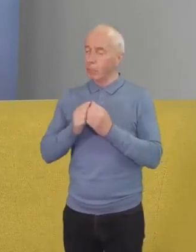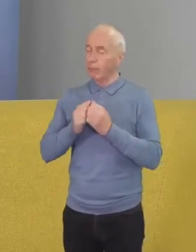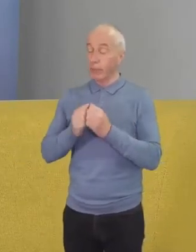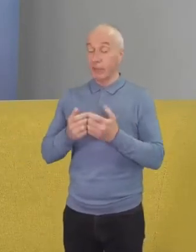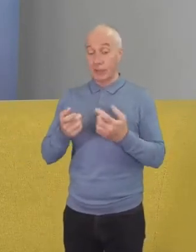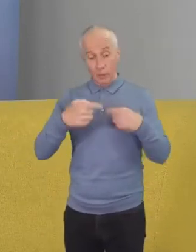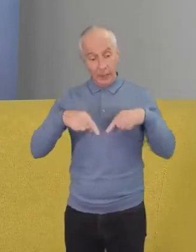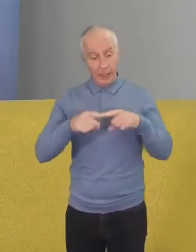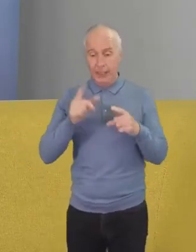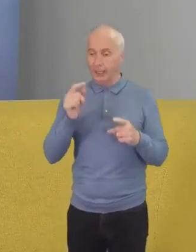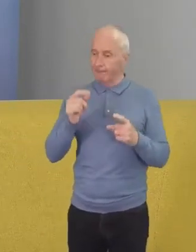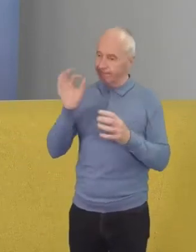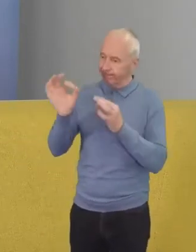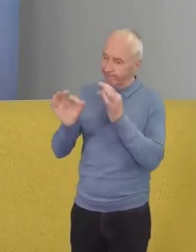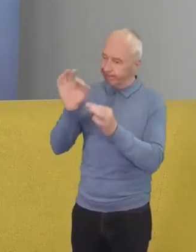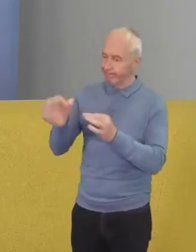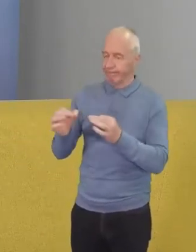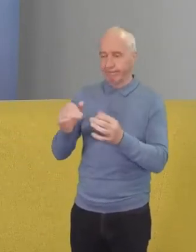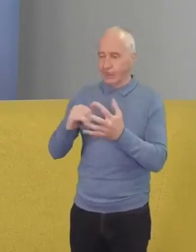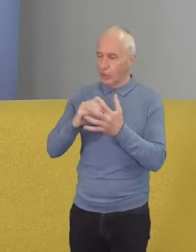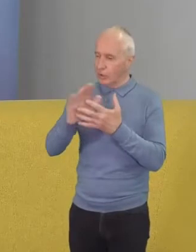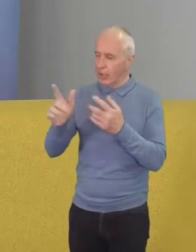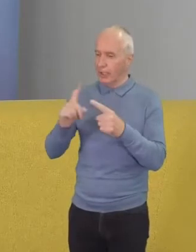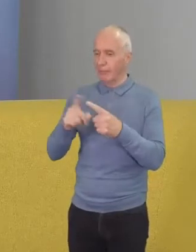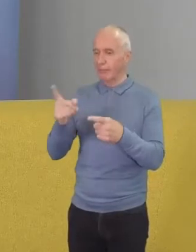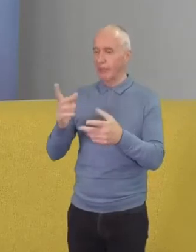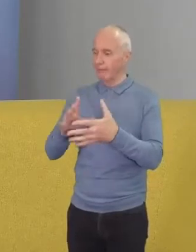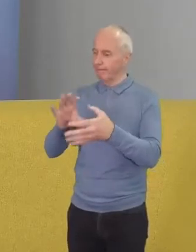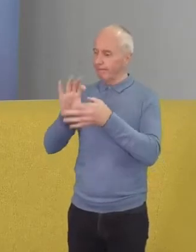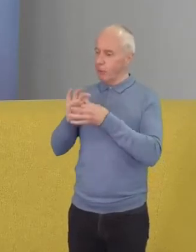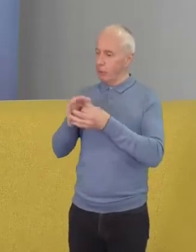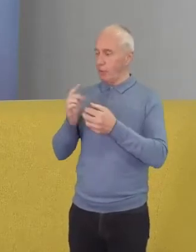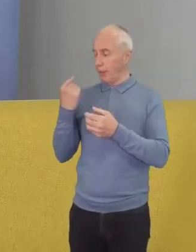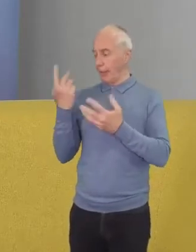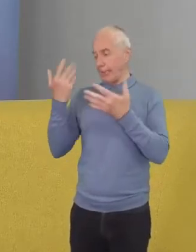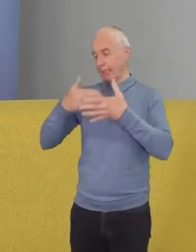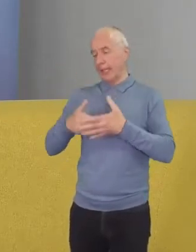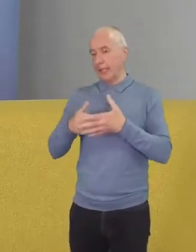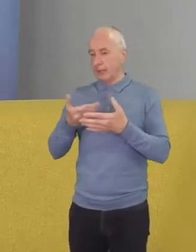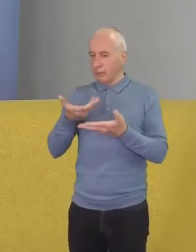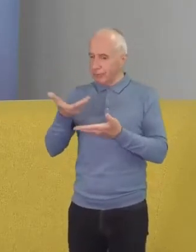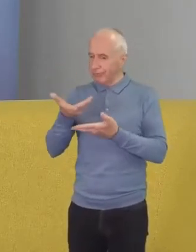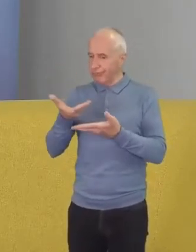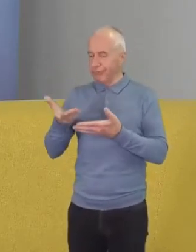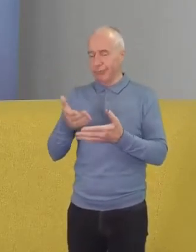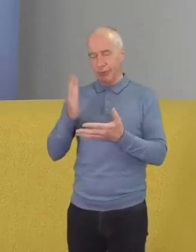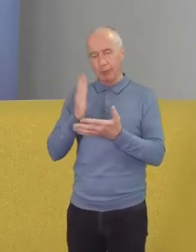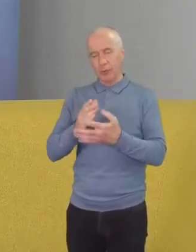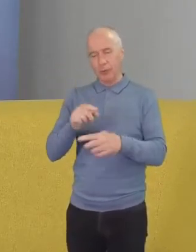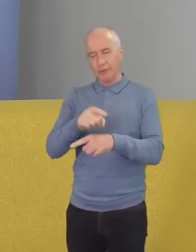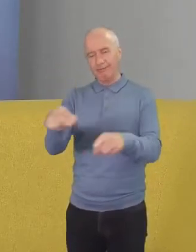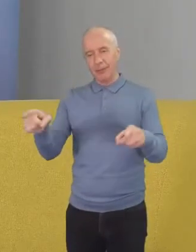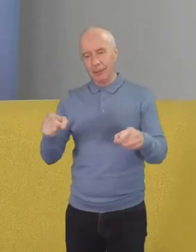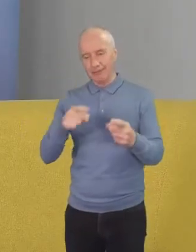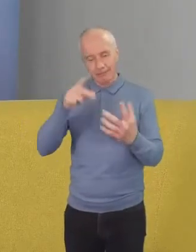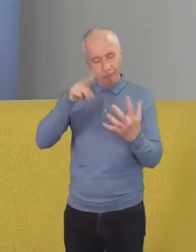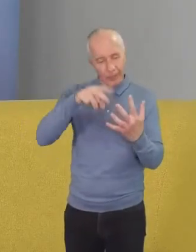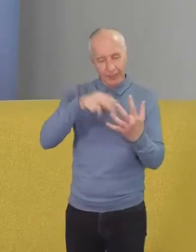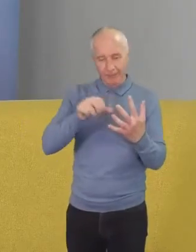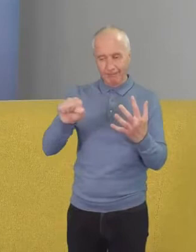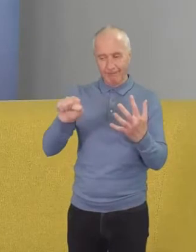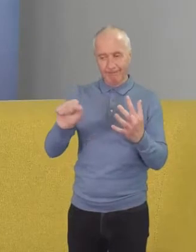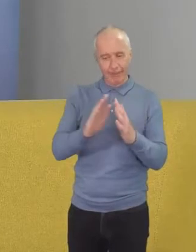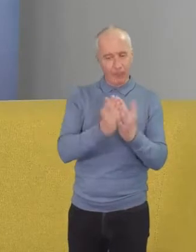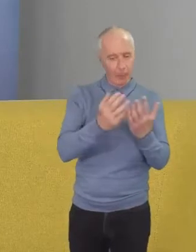questions to shane um based on what he said last night and of course i'm sure many of you will have read his books and have some other questions too